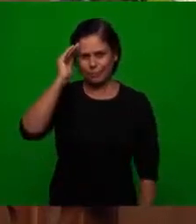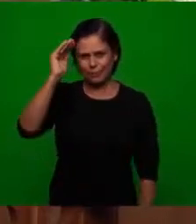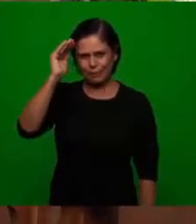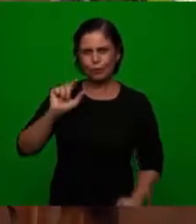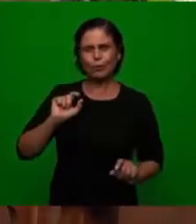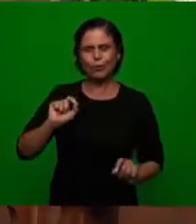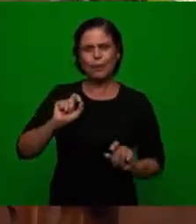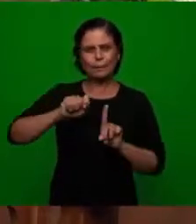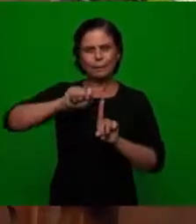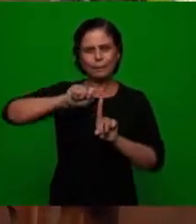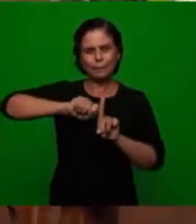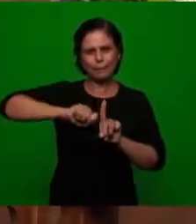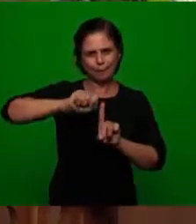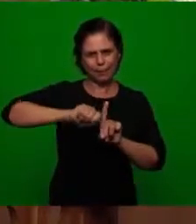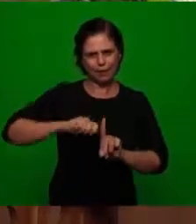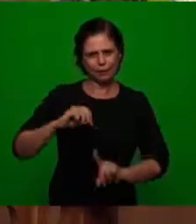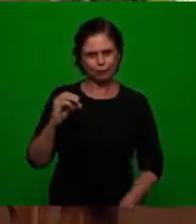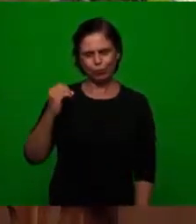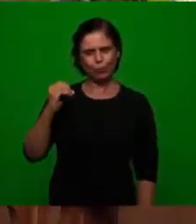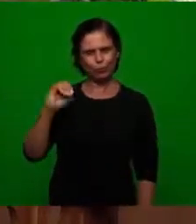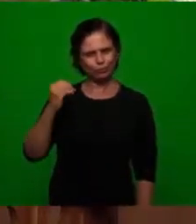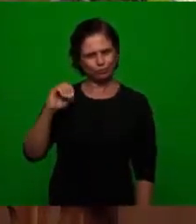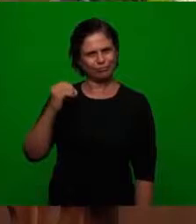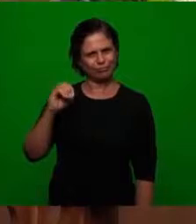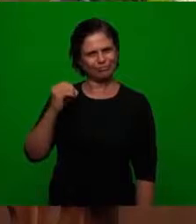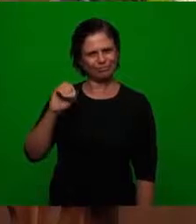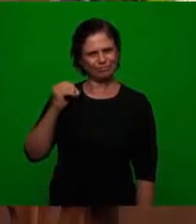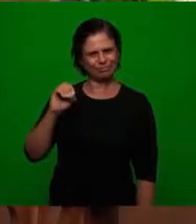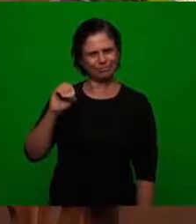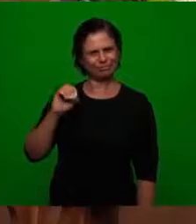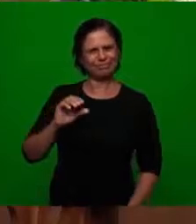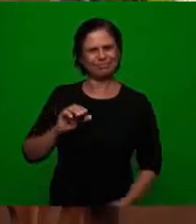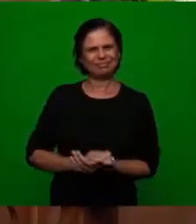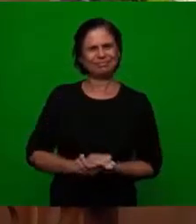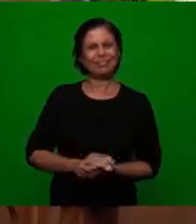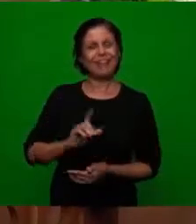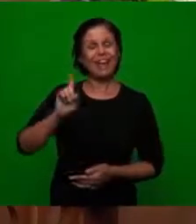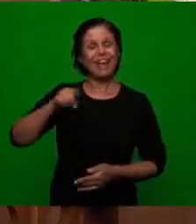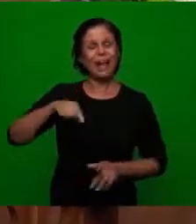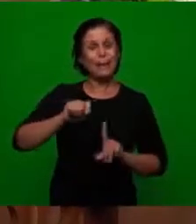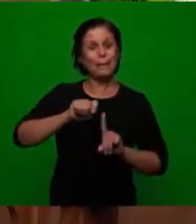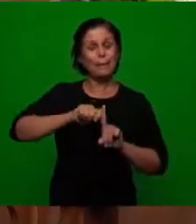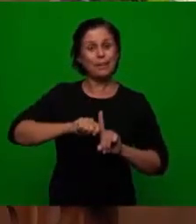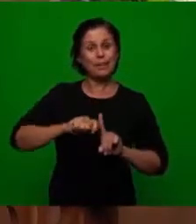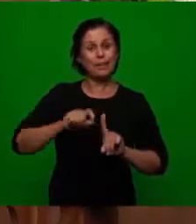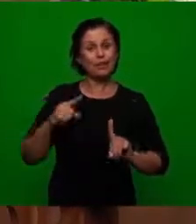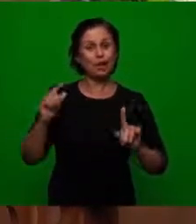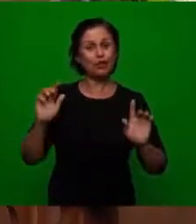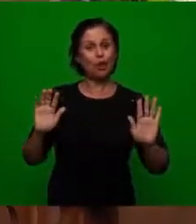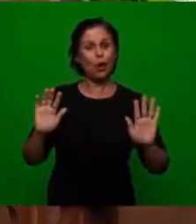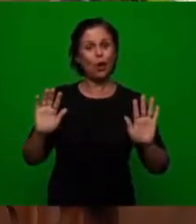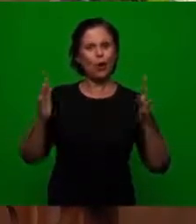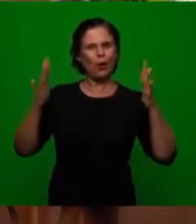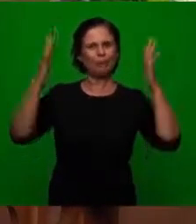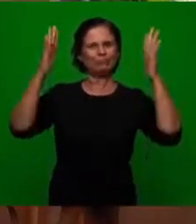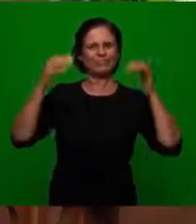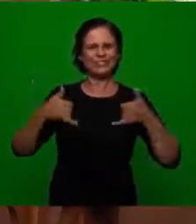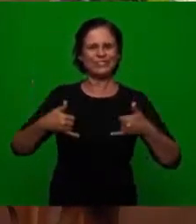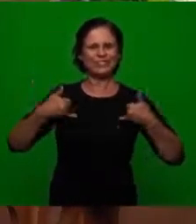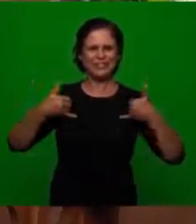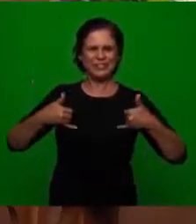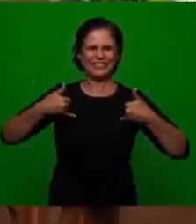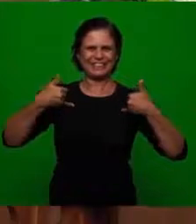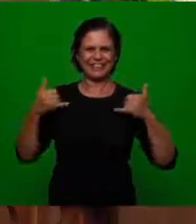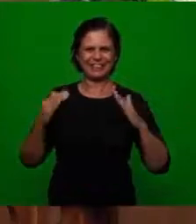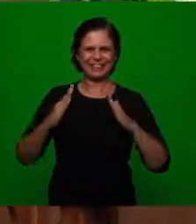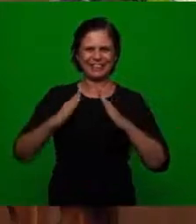all, this month of October, in which we are going to be celebrating another period